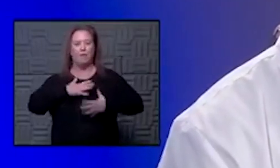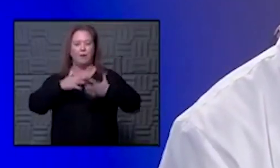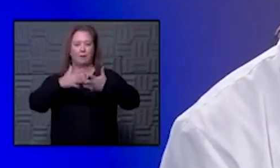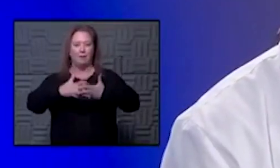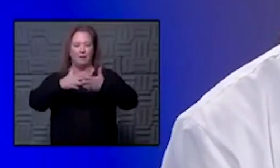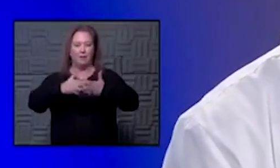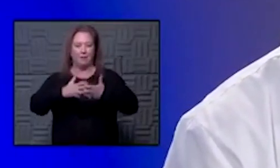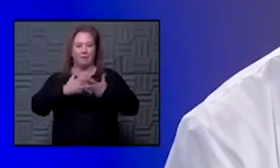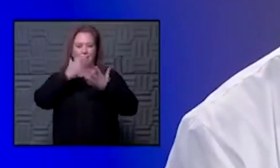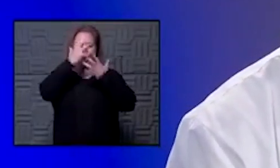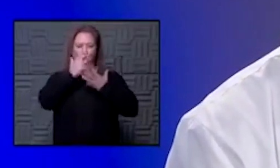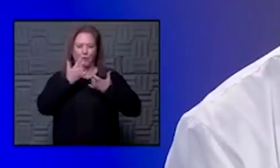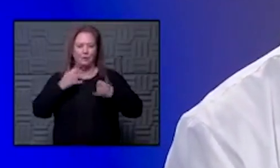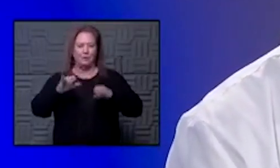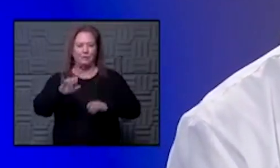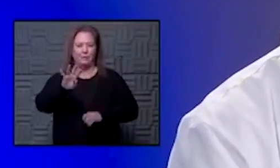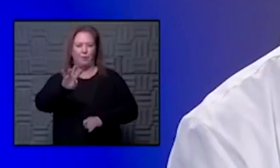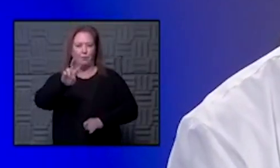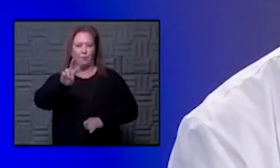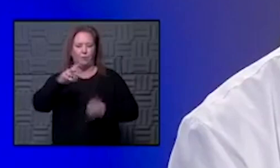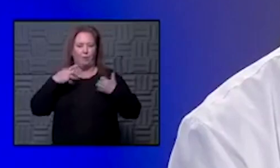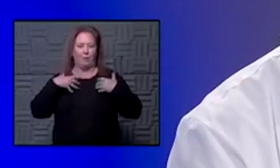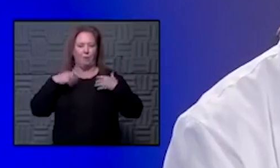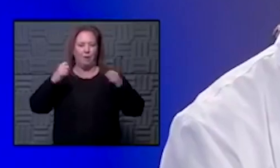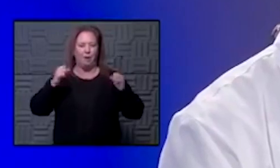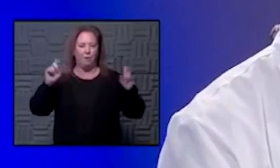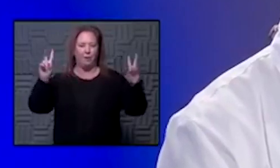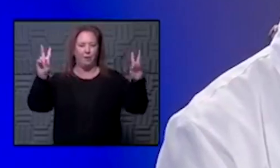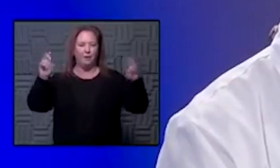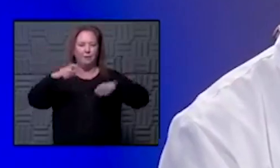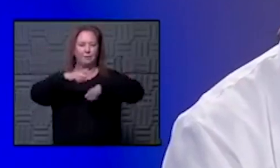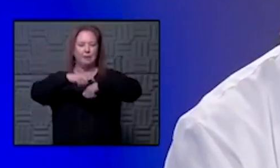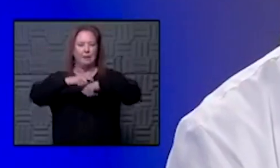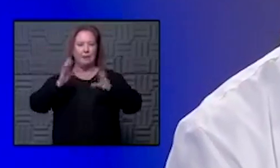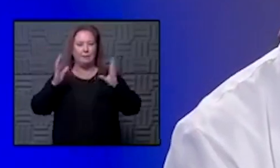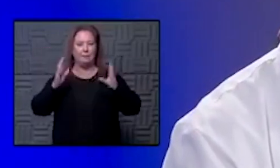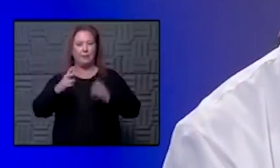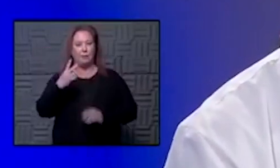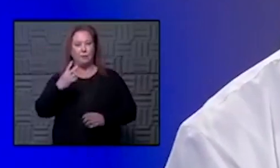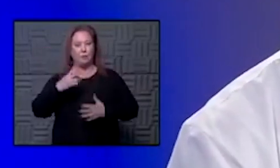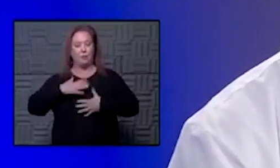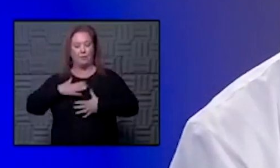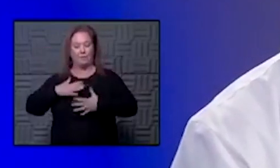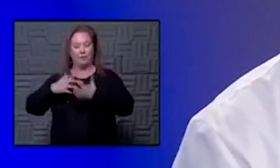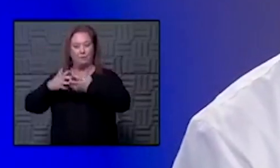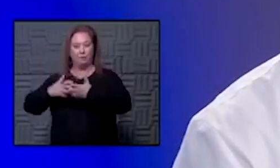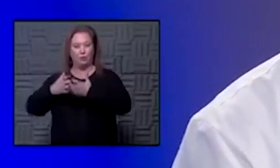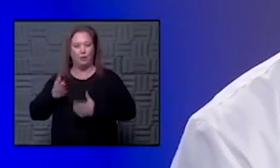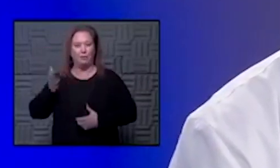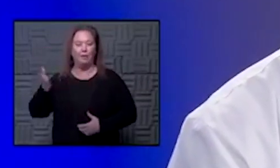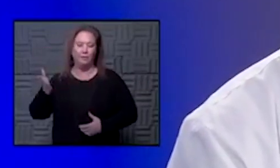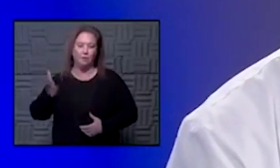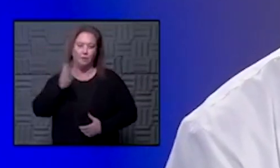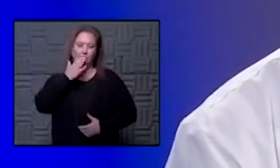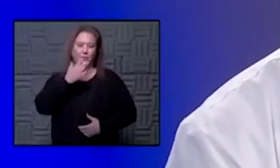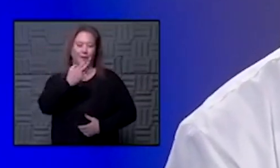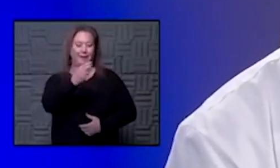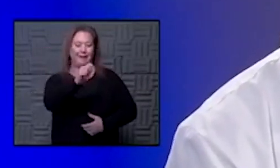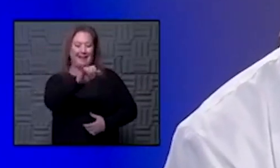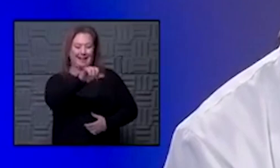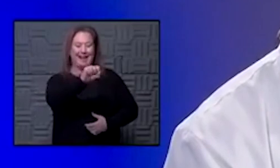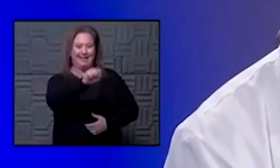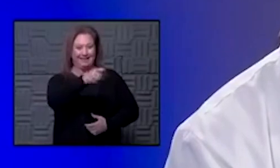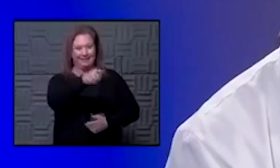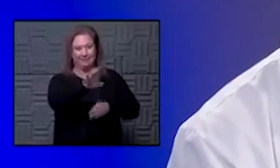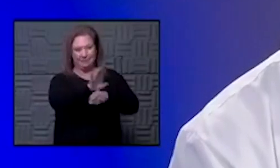Unfortunately we still have 42 who are in that recovery period and only two on the ventilator. So that's a good thing as well. Hays has been